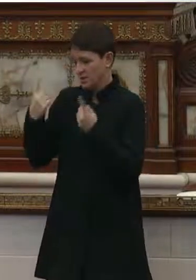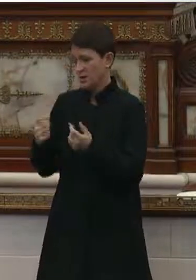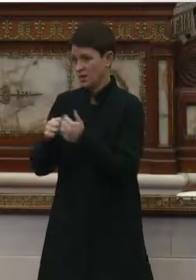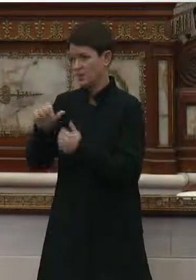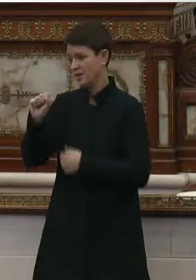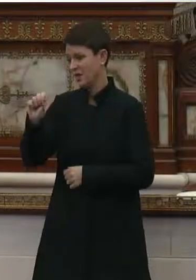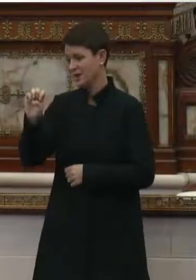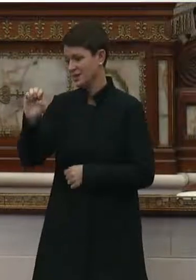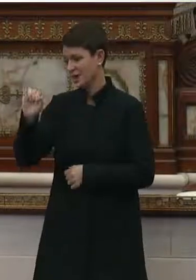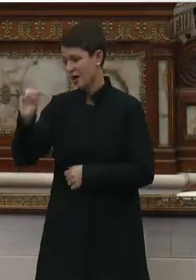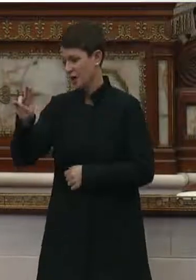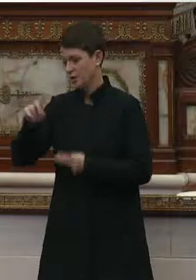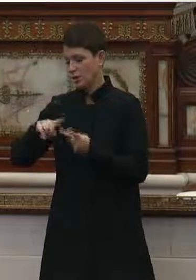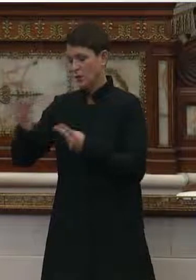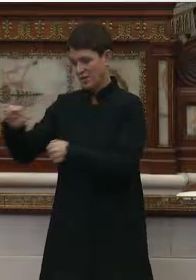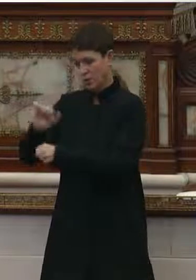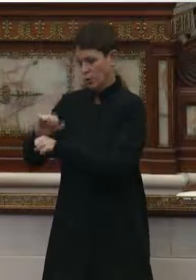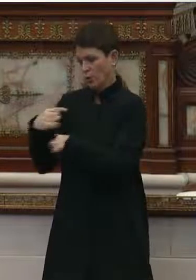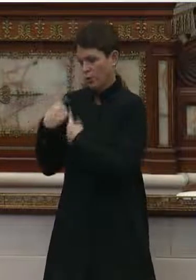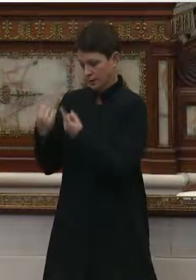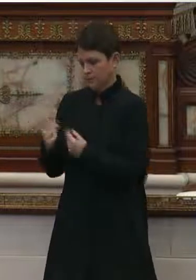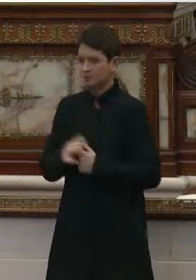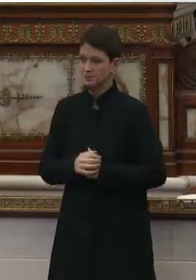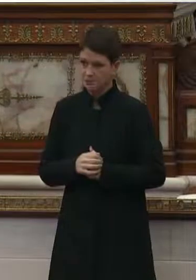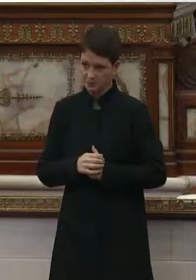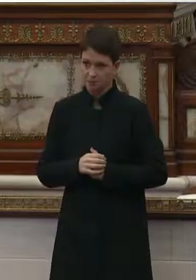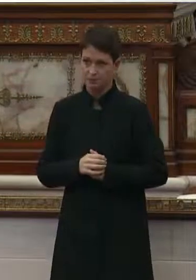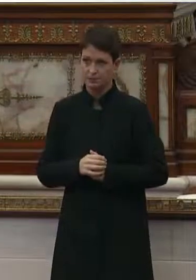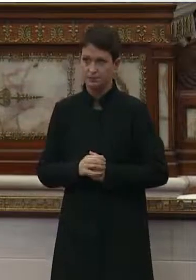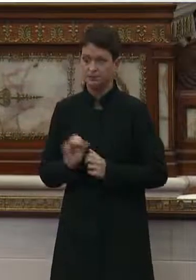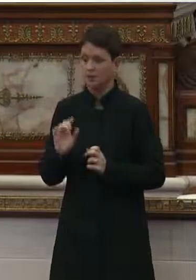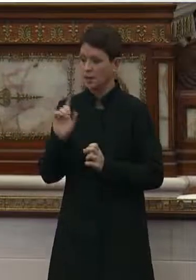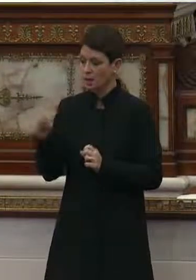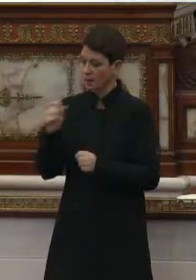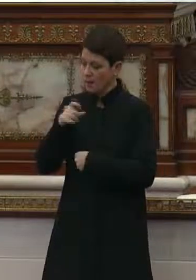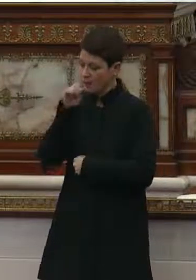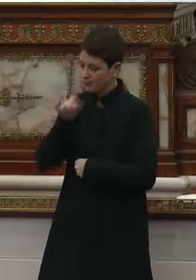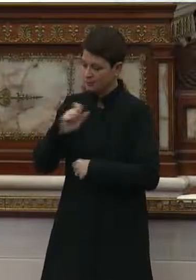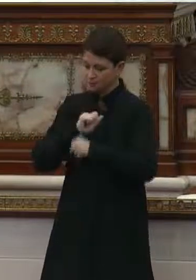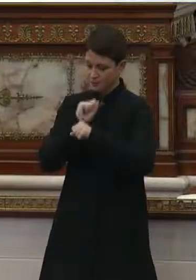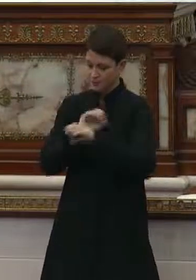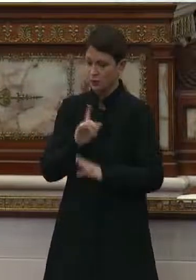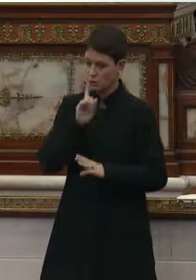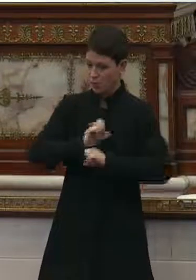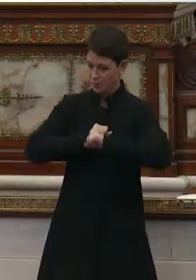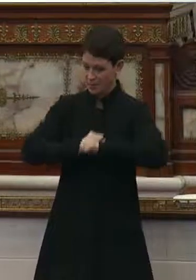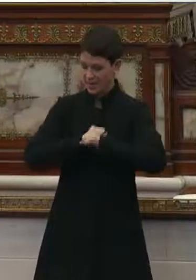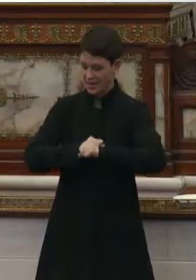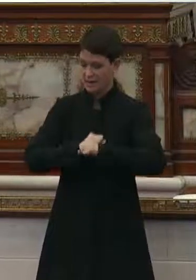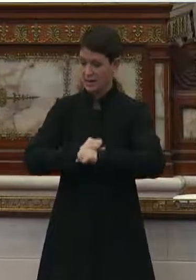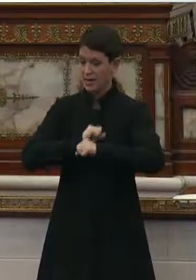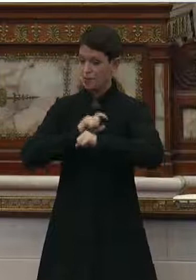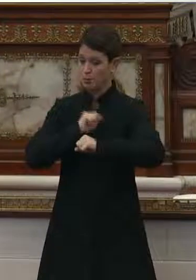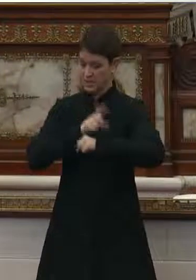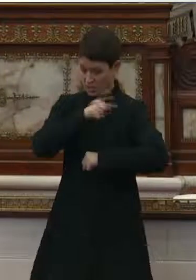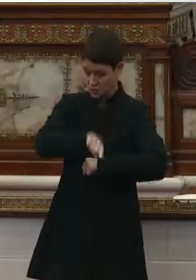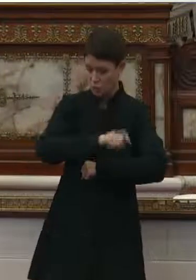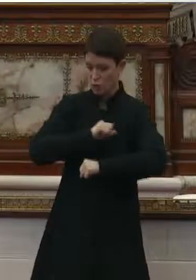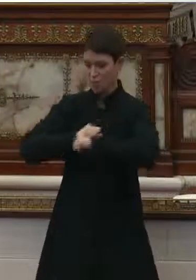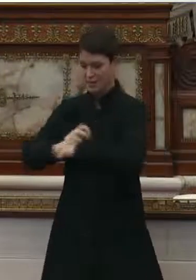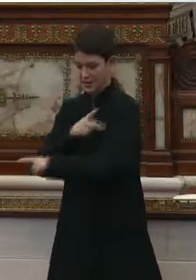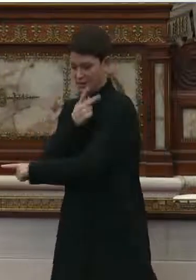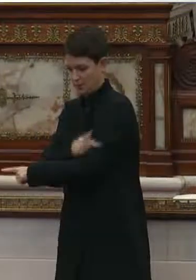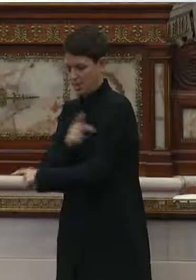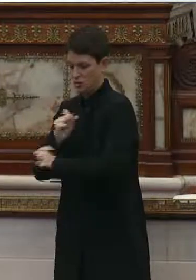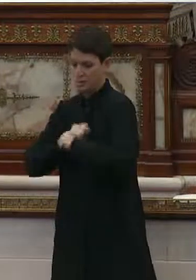SEIU, all of the work that they've been doing. Just making sure that workers are protected, which protects the public, which protects the patient,